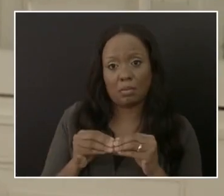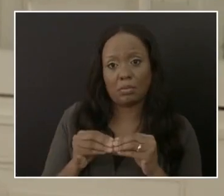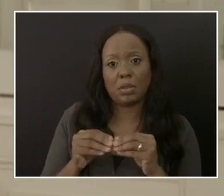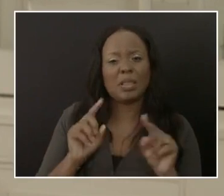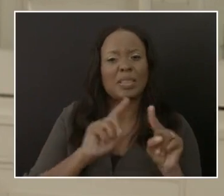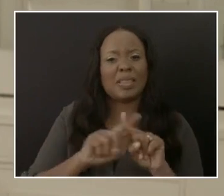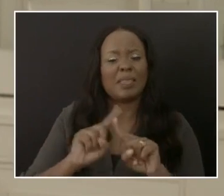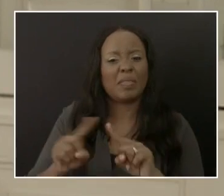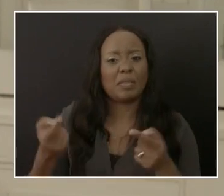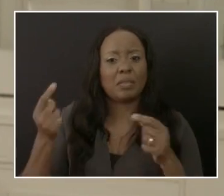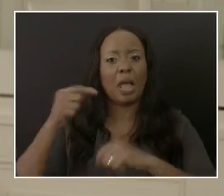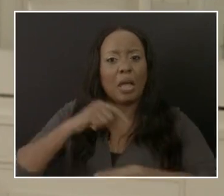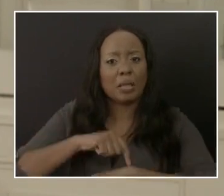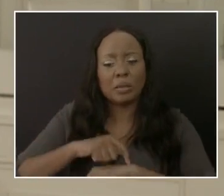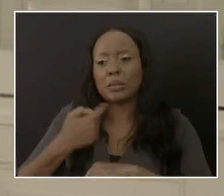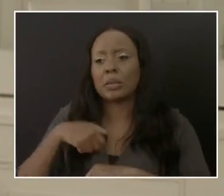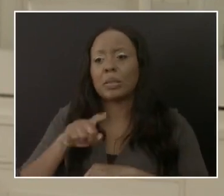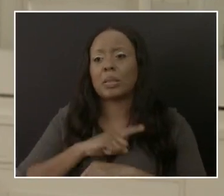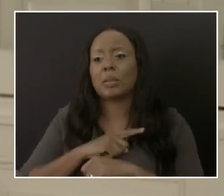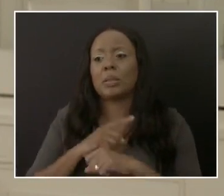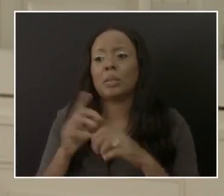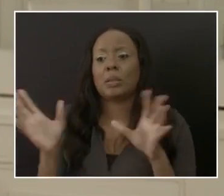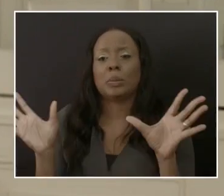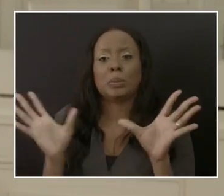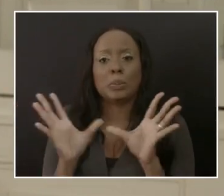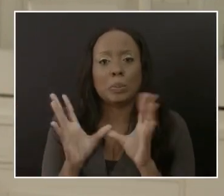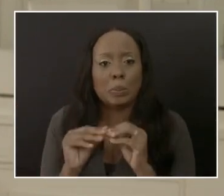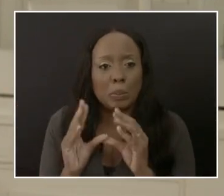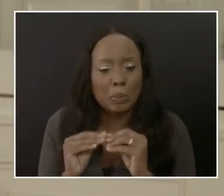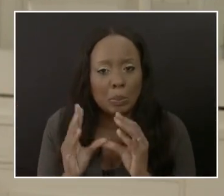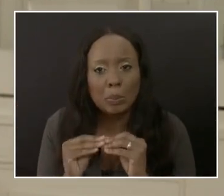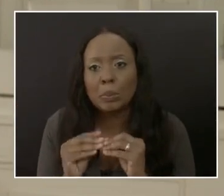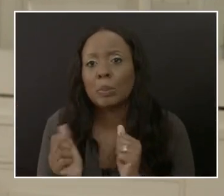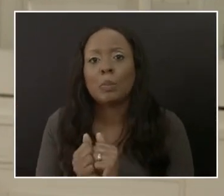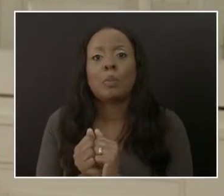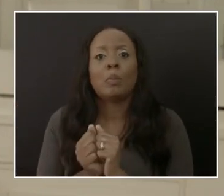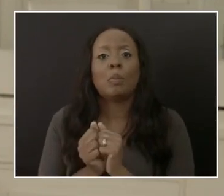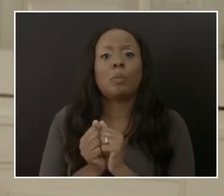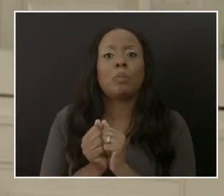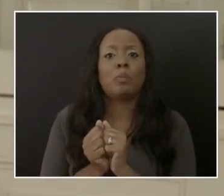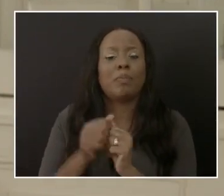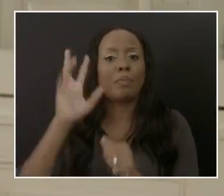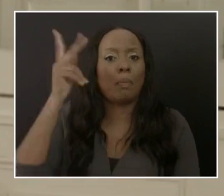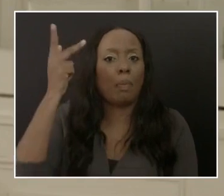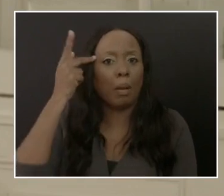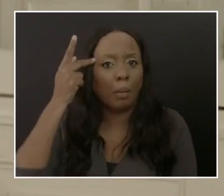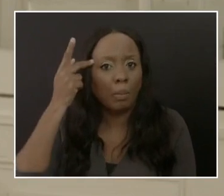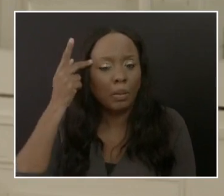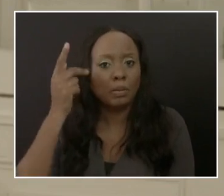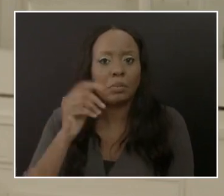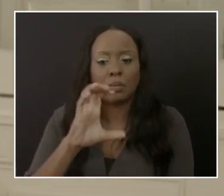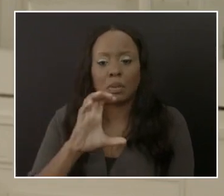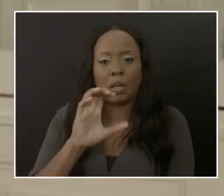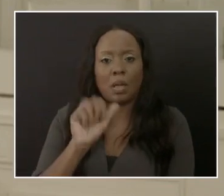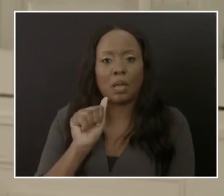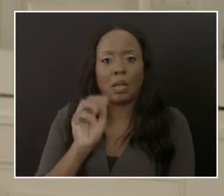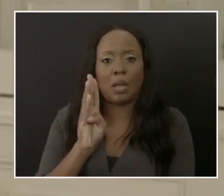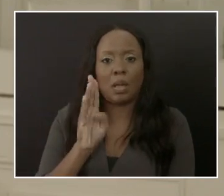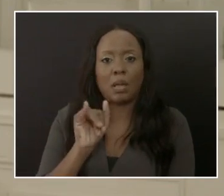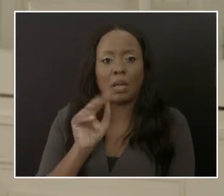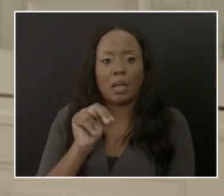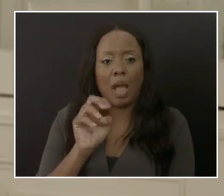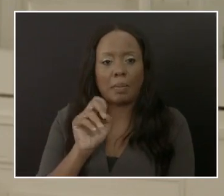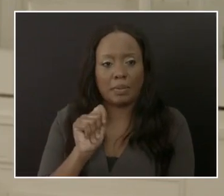subcommittee of cabinet, which is the policy making, decision making body. We have